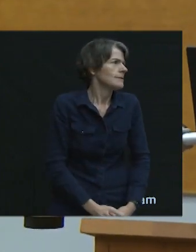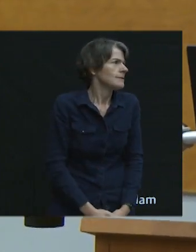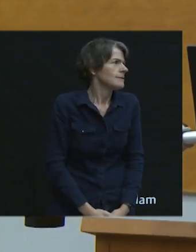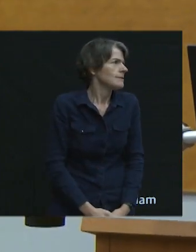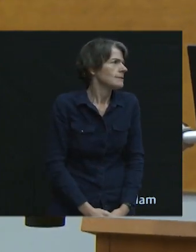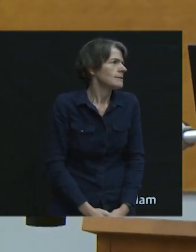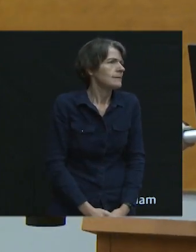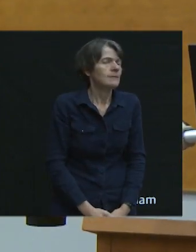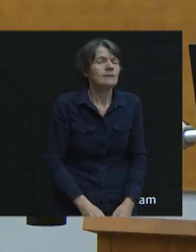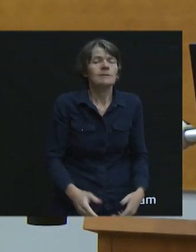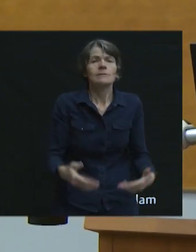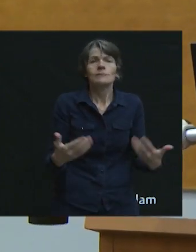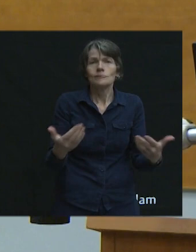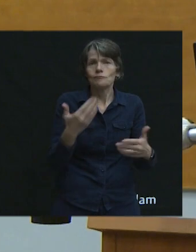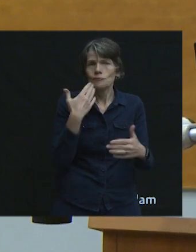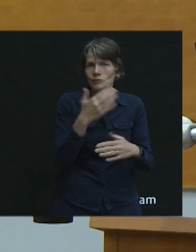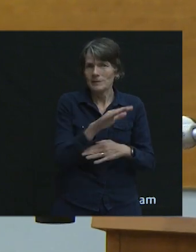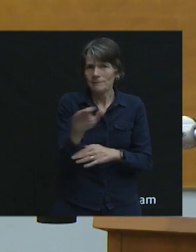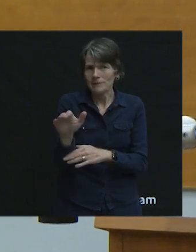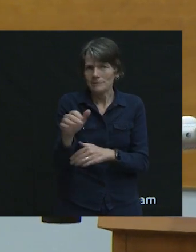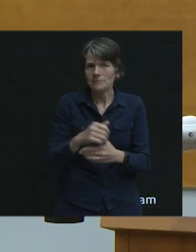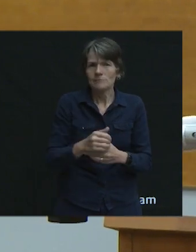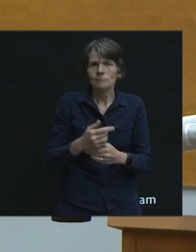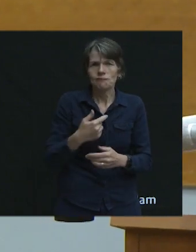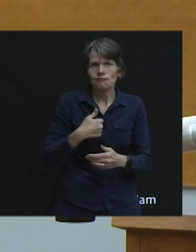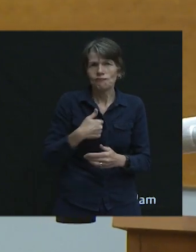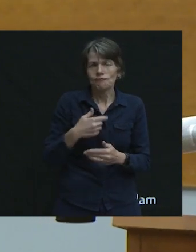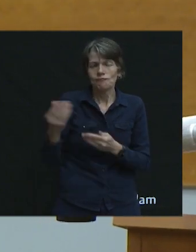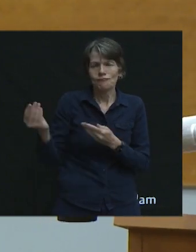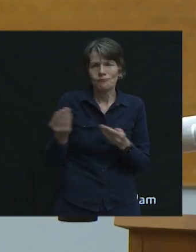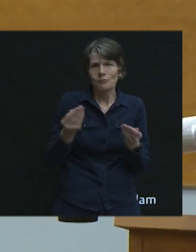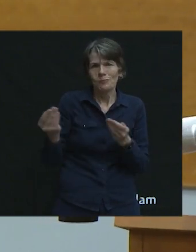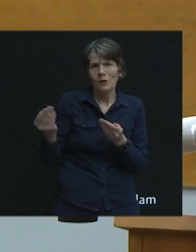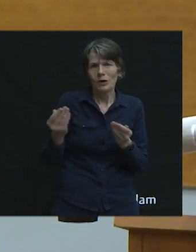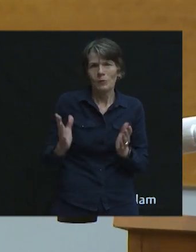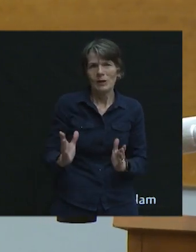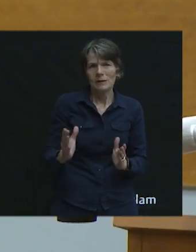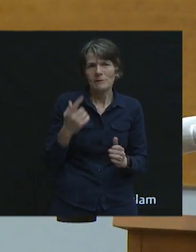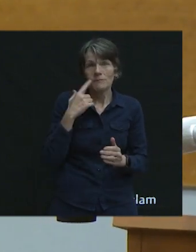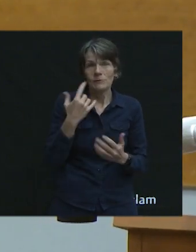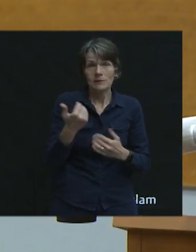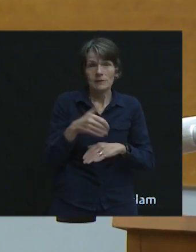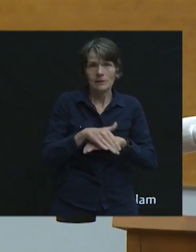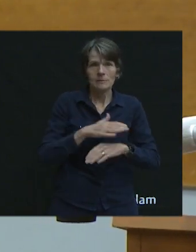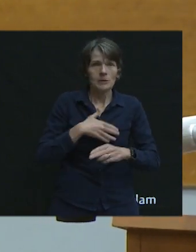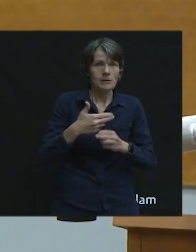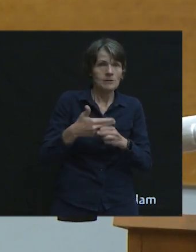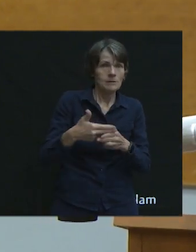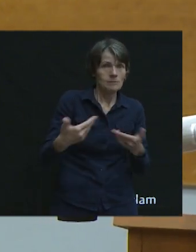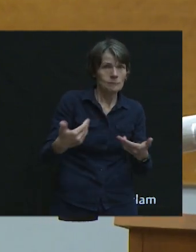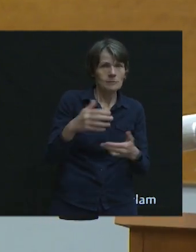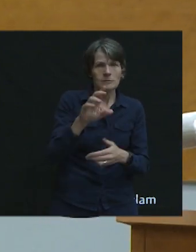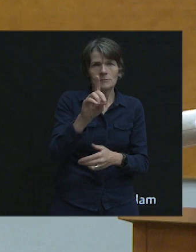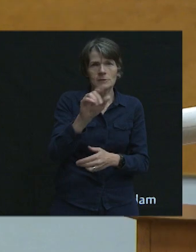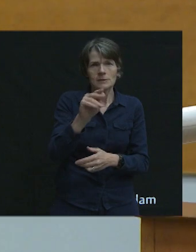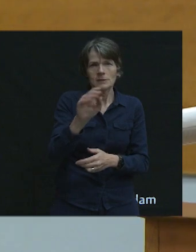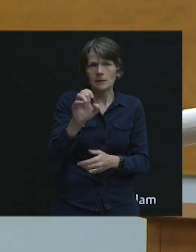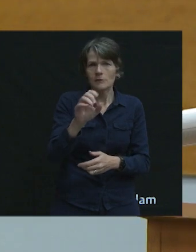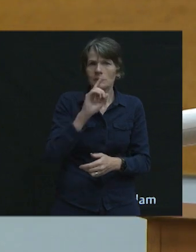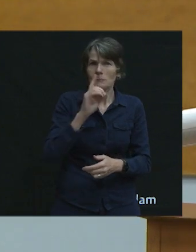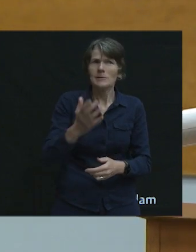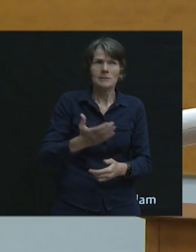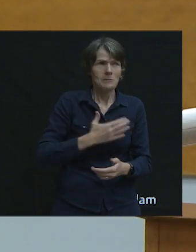So, yeah, so good evening. I'll be your moderator for the evening. My name is Dale. And it really is a joy